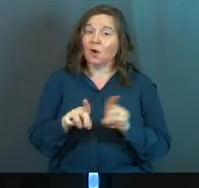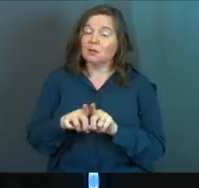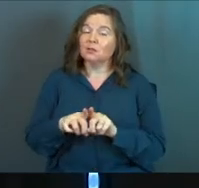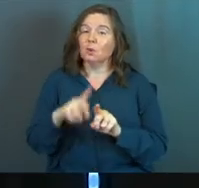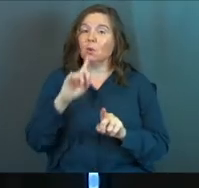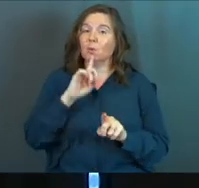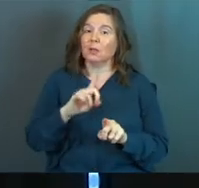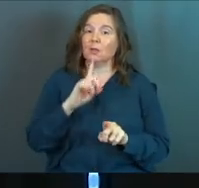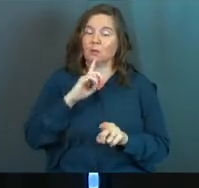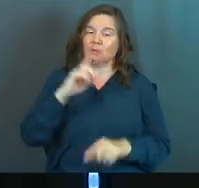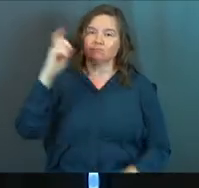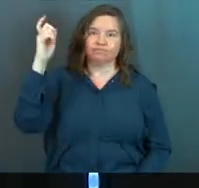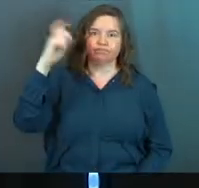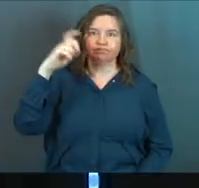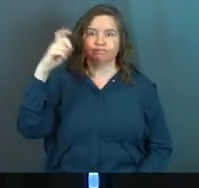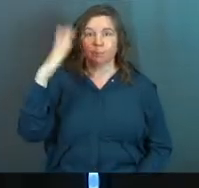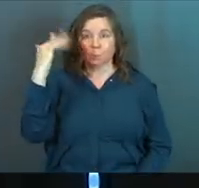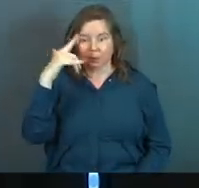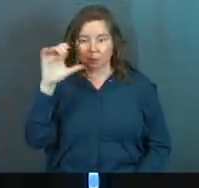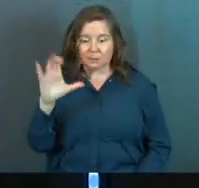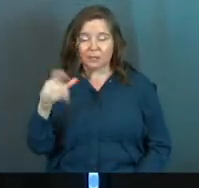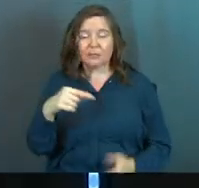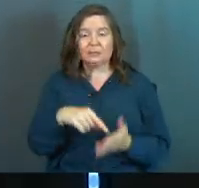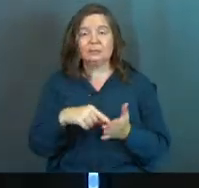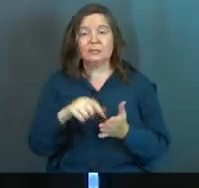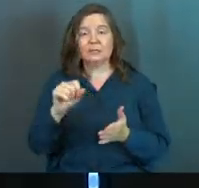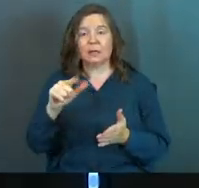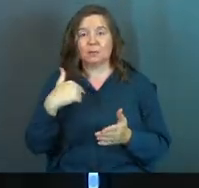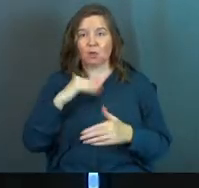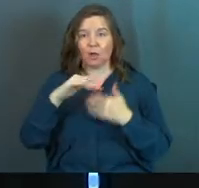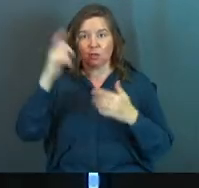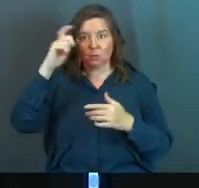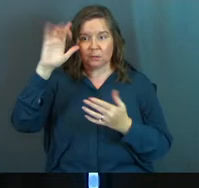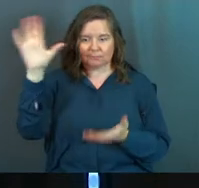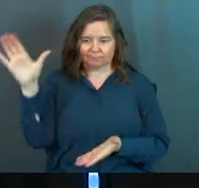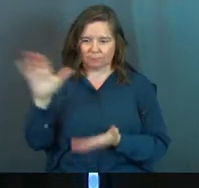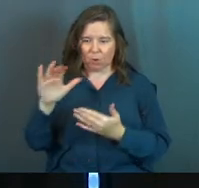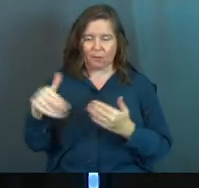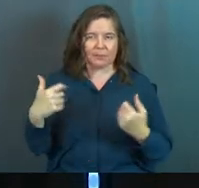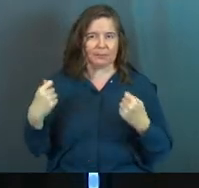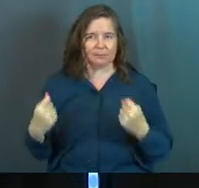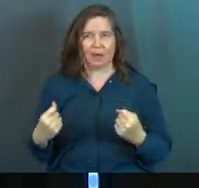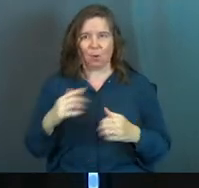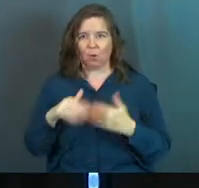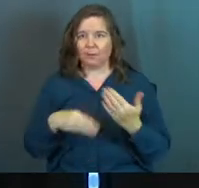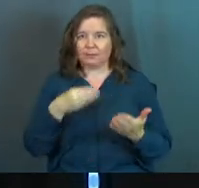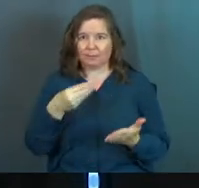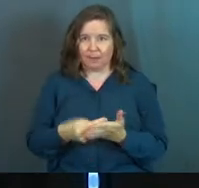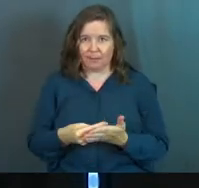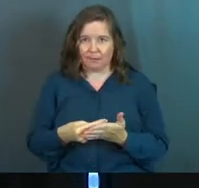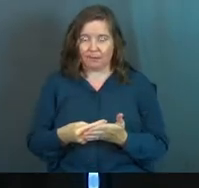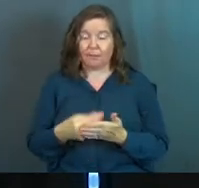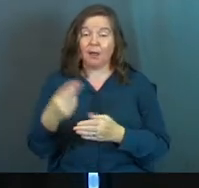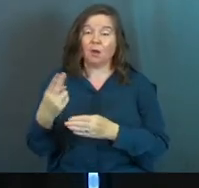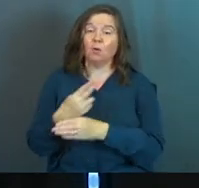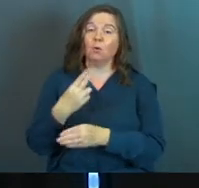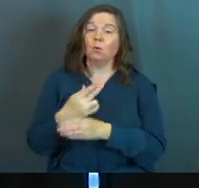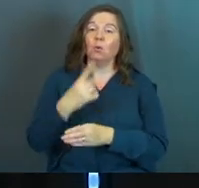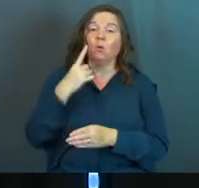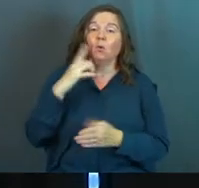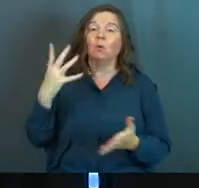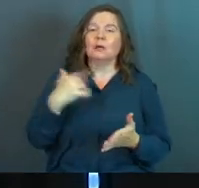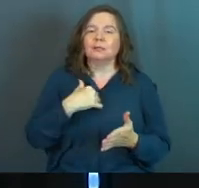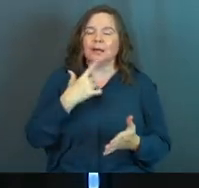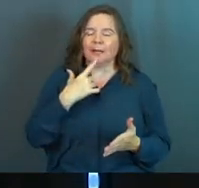incredibly insightful. Because what he does is Solomon's got all this wisdom. He's got all this power. He's got all this money. And he uses it.